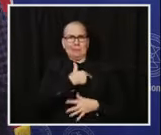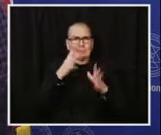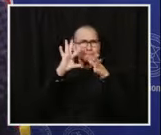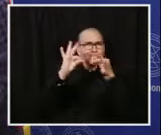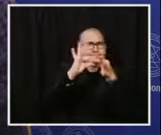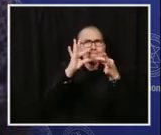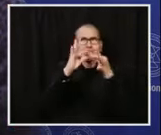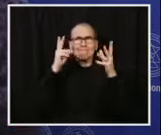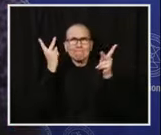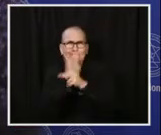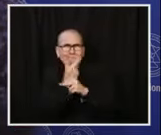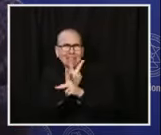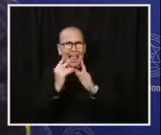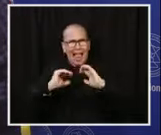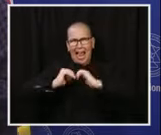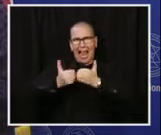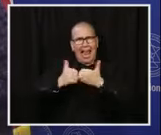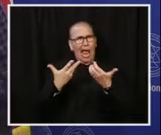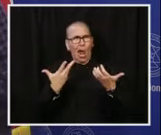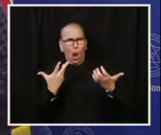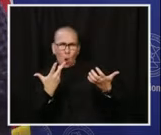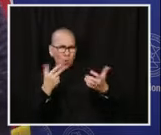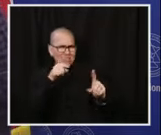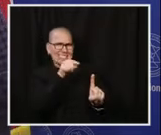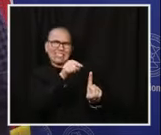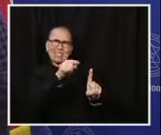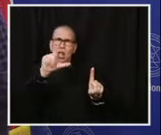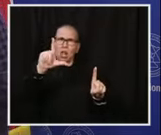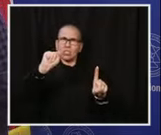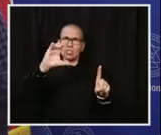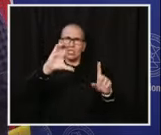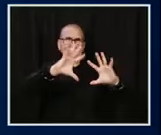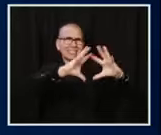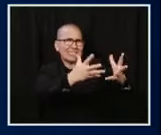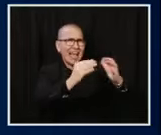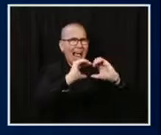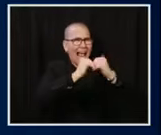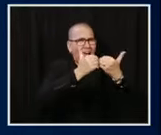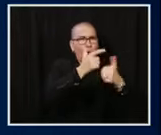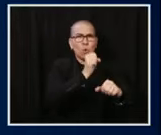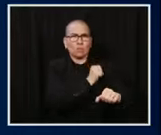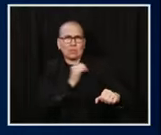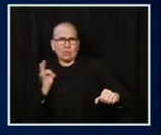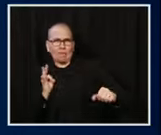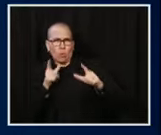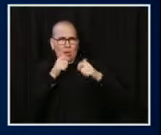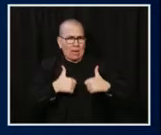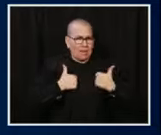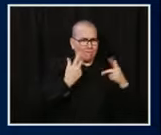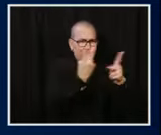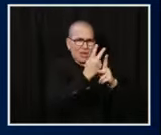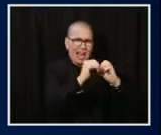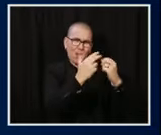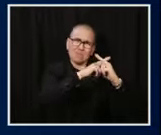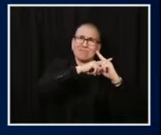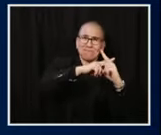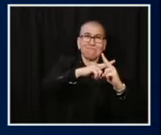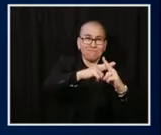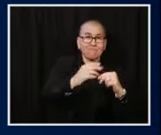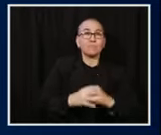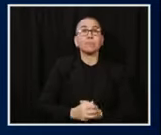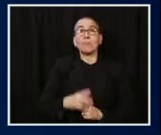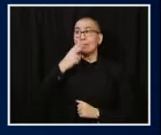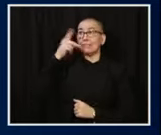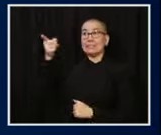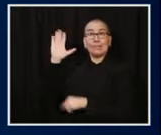a really focused effort to work with our long-term care facilities. This plan was focused especially, but not only,